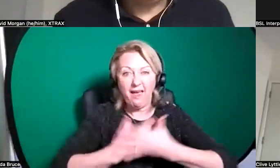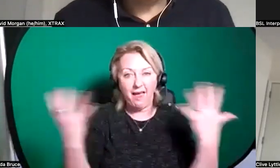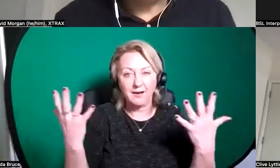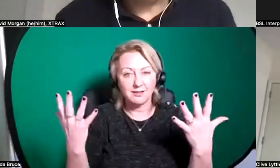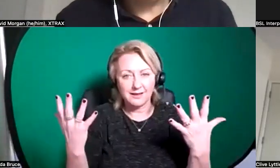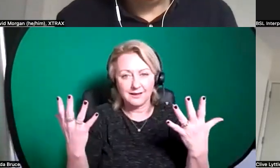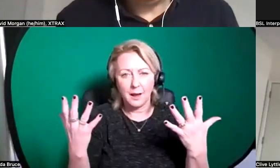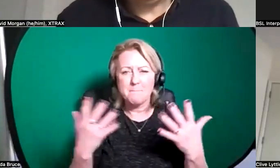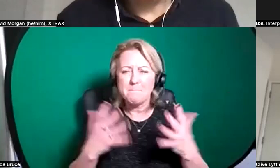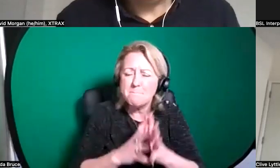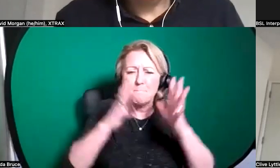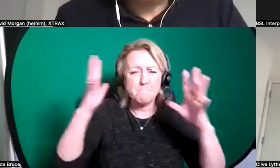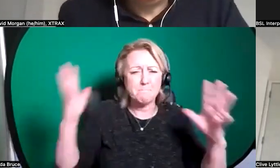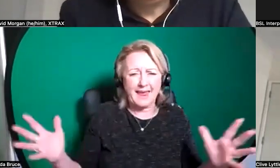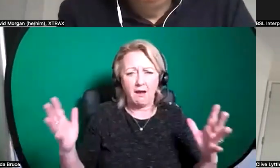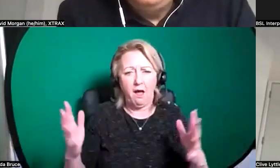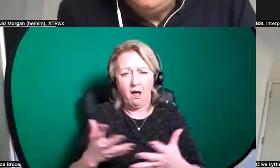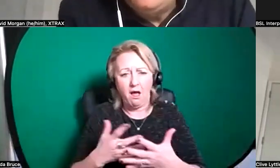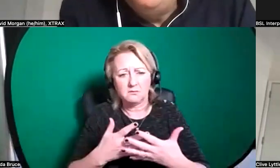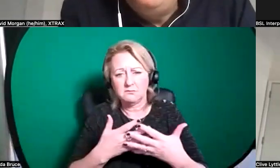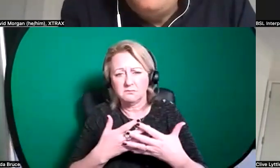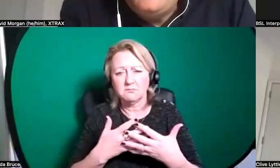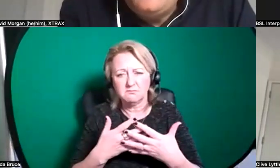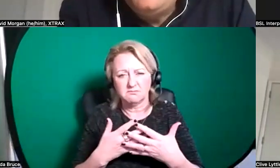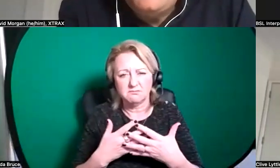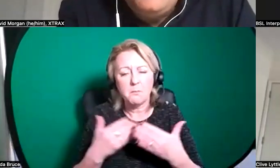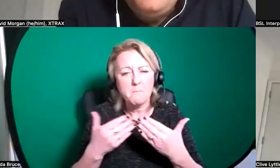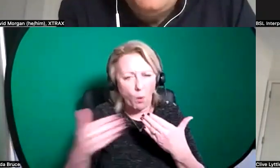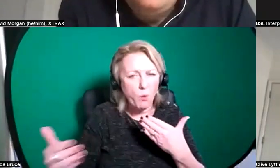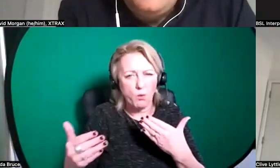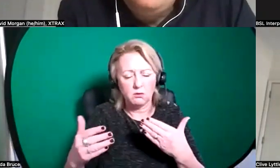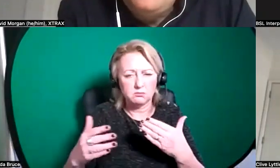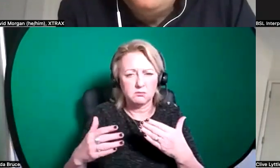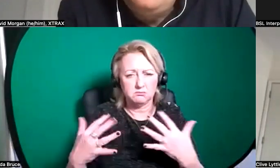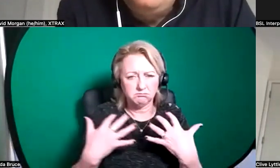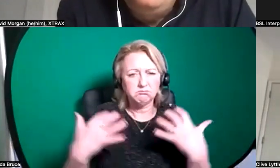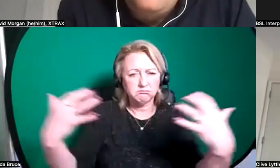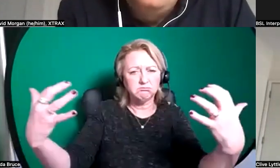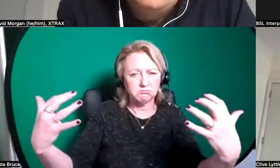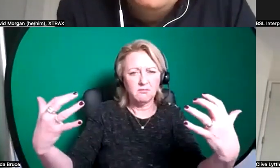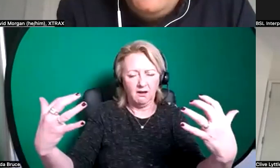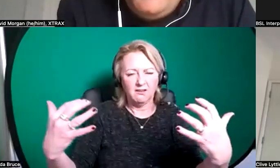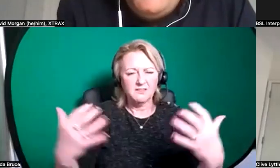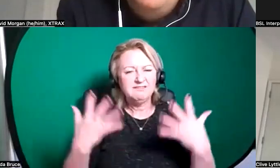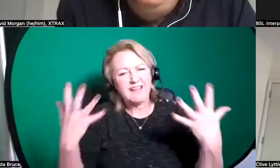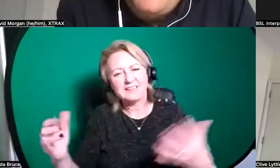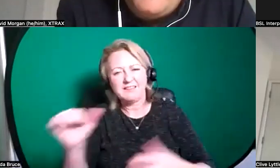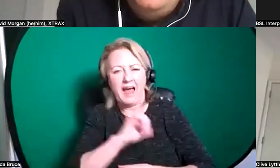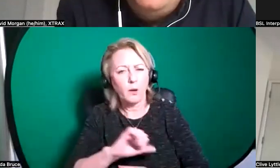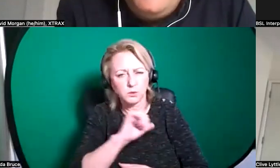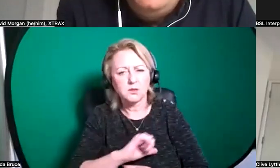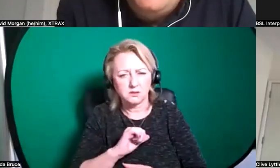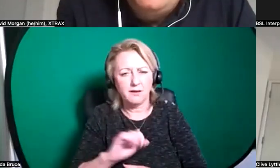place on a much bigger and kind of grander scale um and maybe has uh sort of of thousands of people involved um